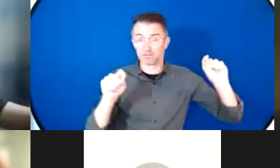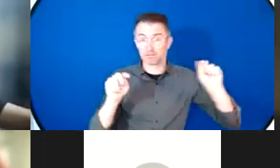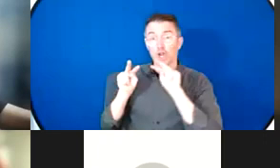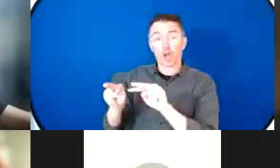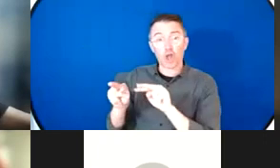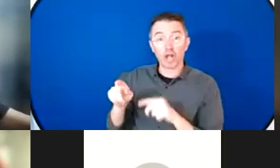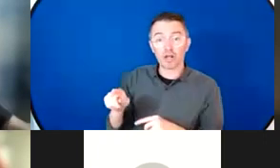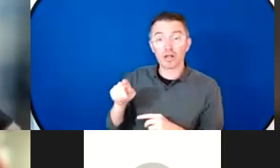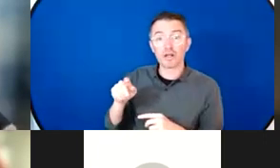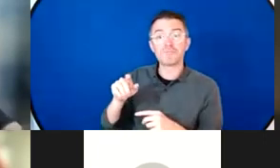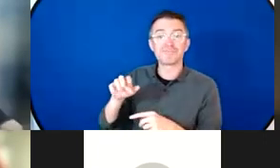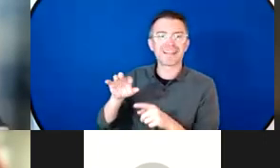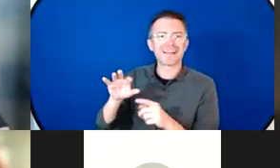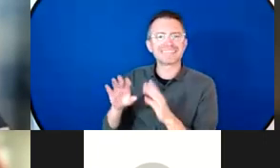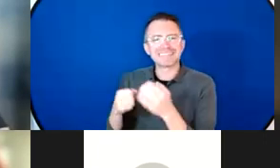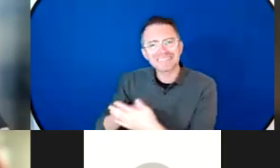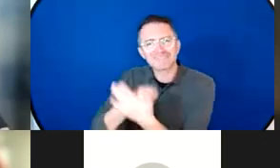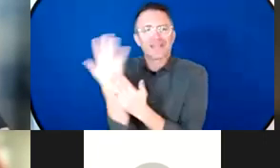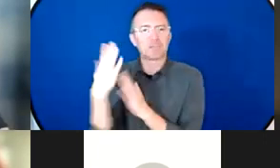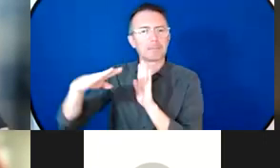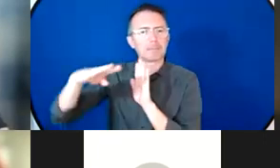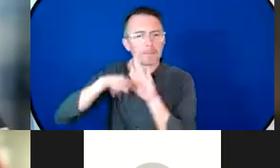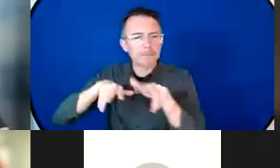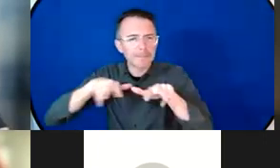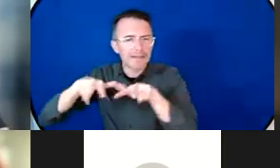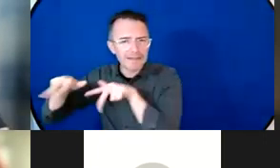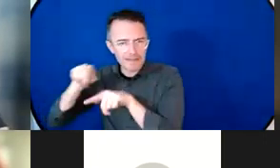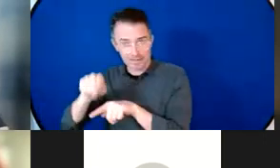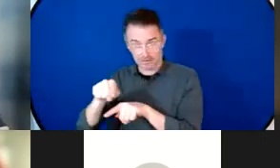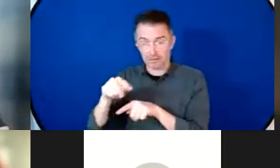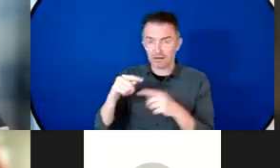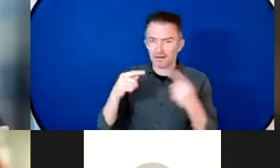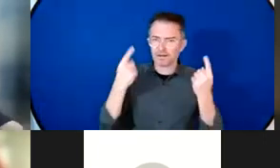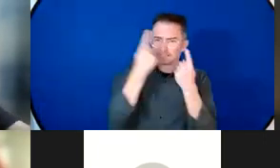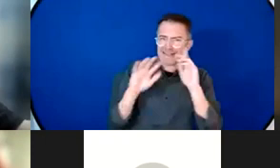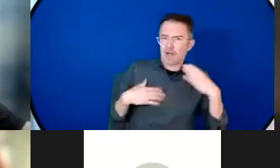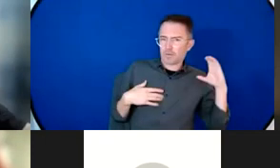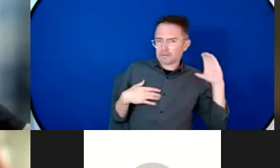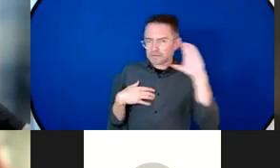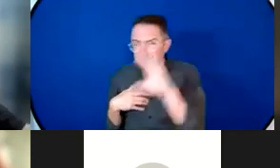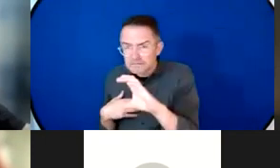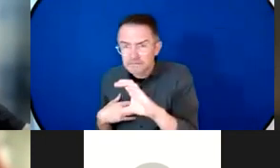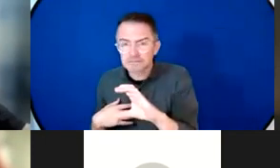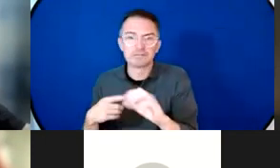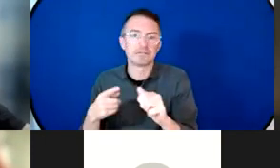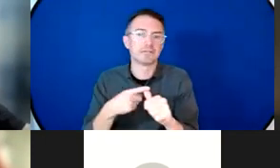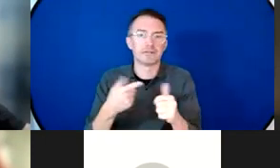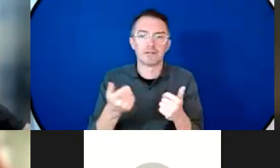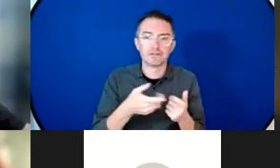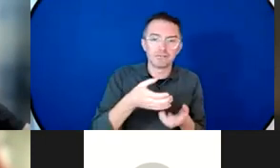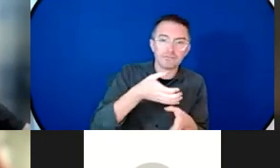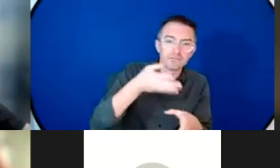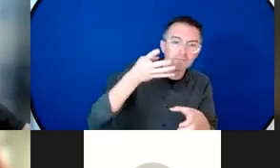that through our investments in agriculture water and sanitation as well as some of our energy projects that deliver